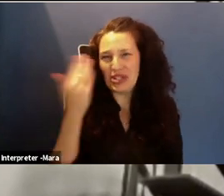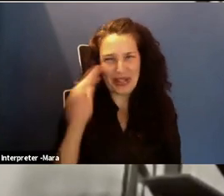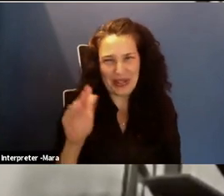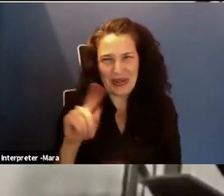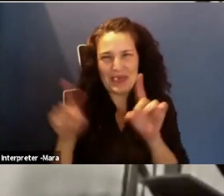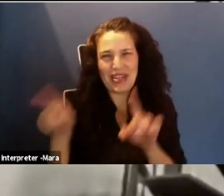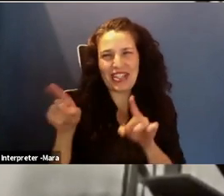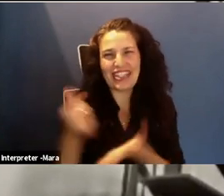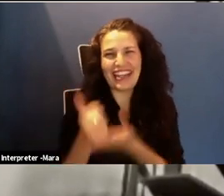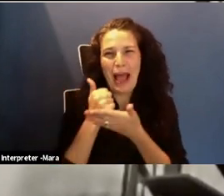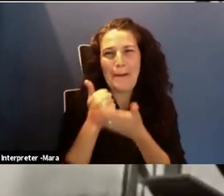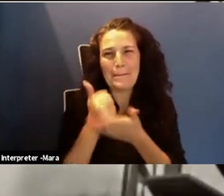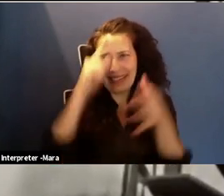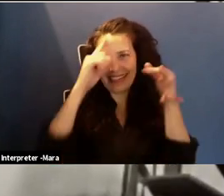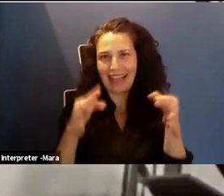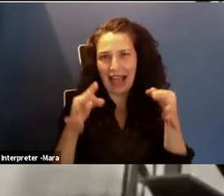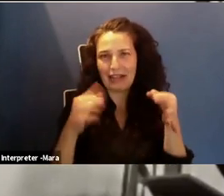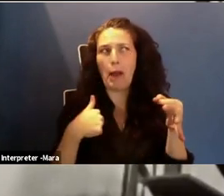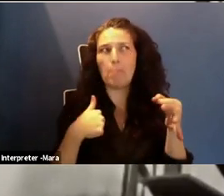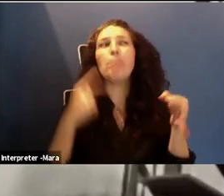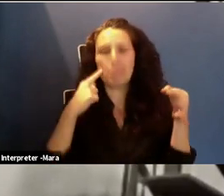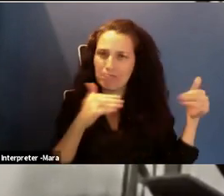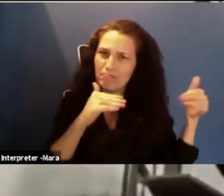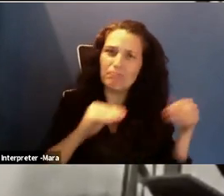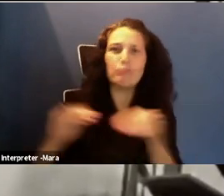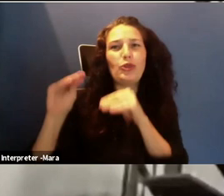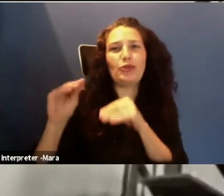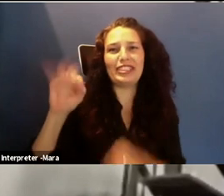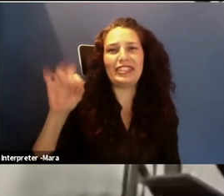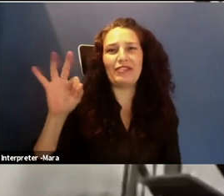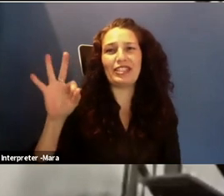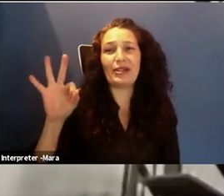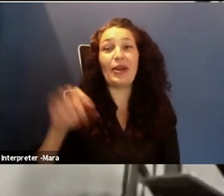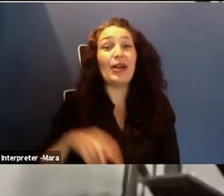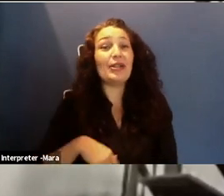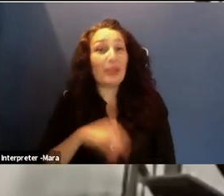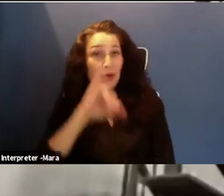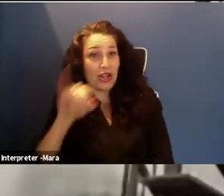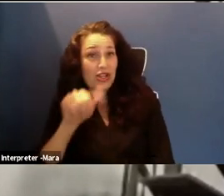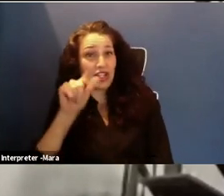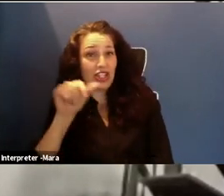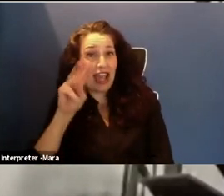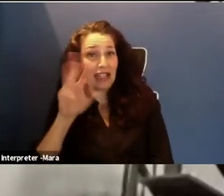to make a move there. Jasmine, I think it's time to try to run that video.